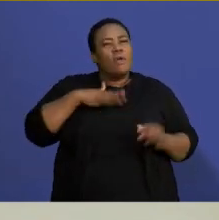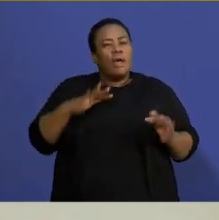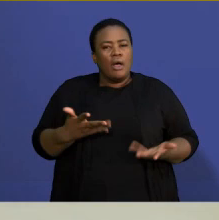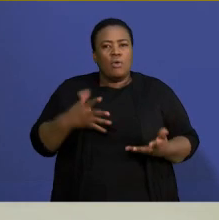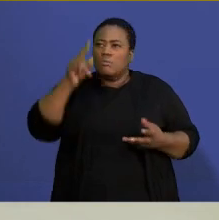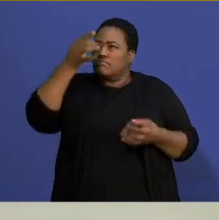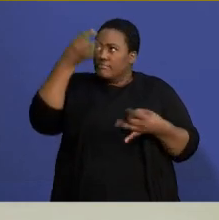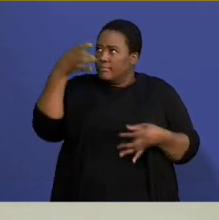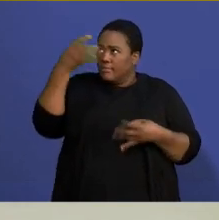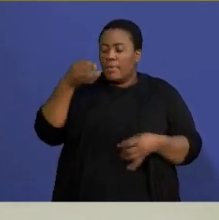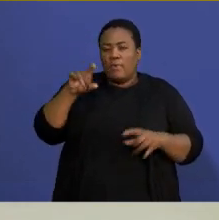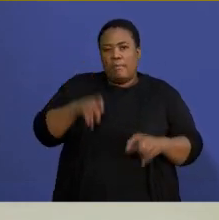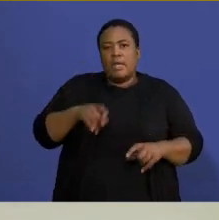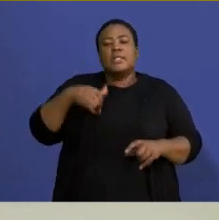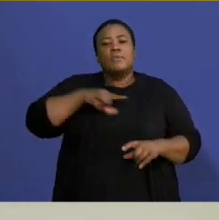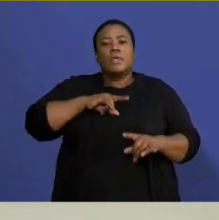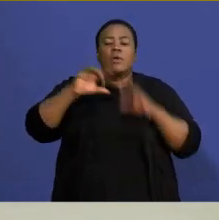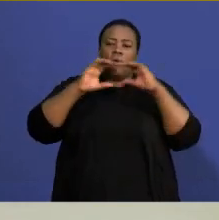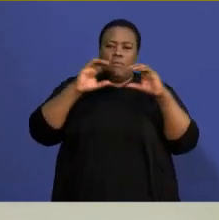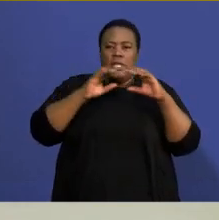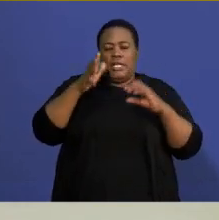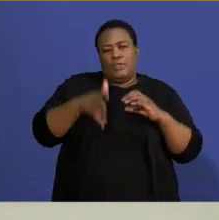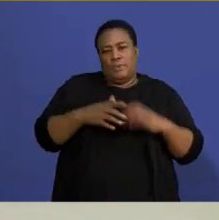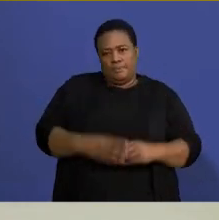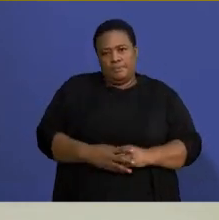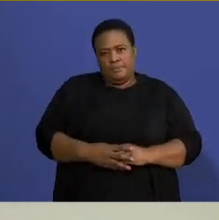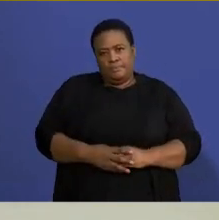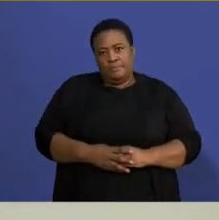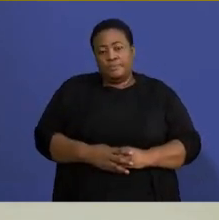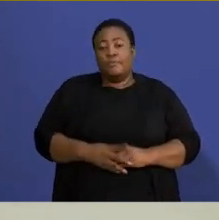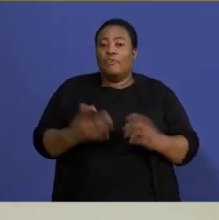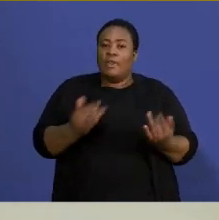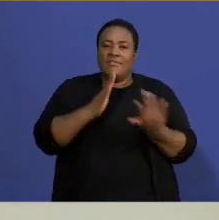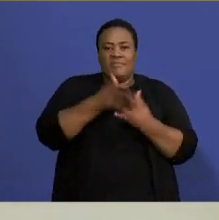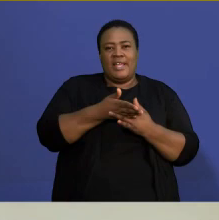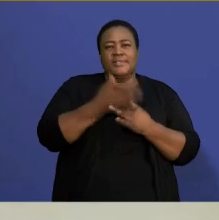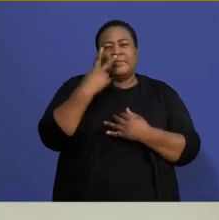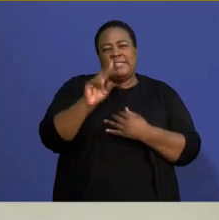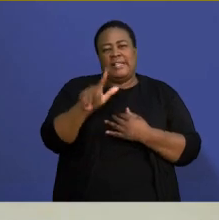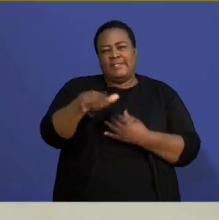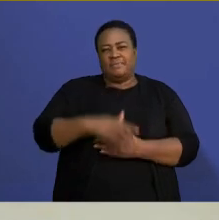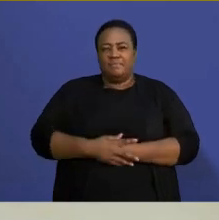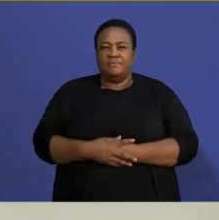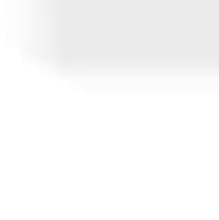us know and we'll communicate on the socials. So let's take a quick break and we'll see you straight after this.